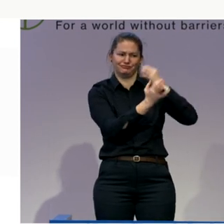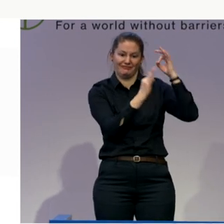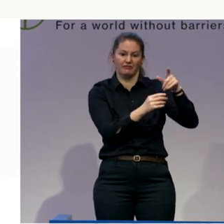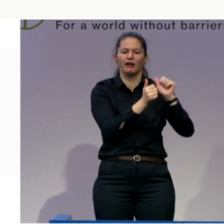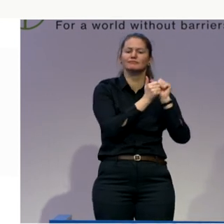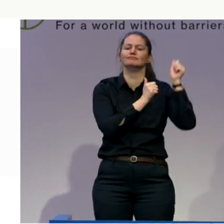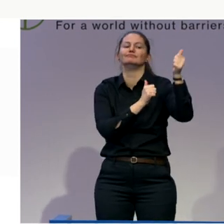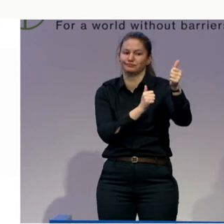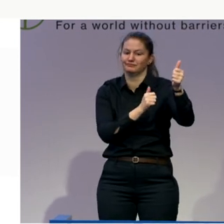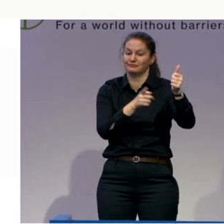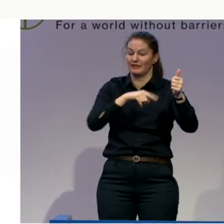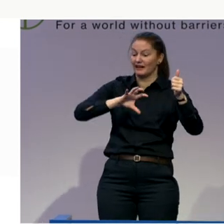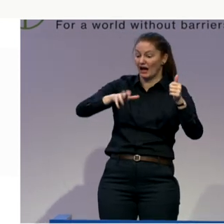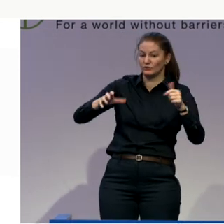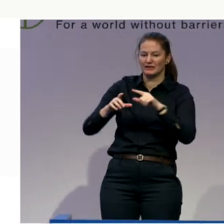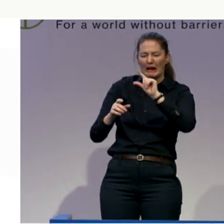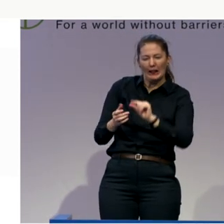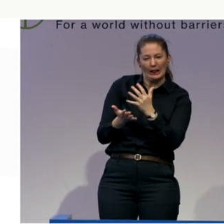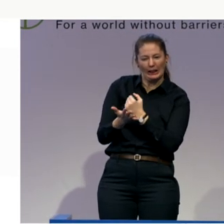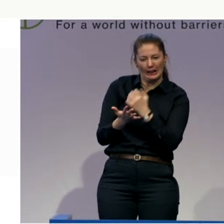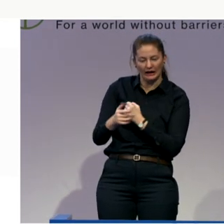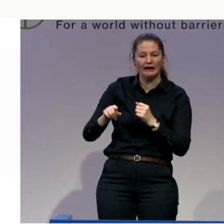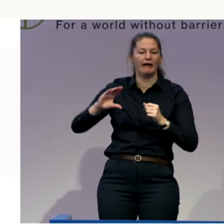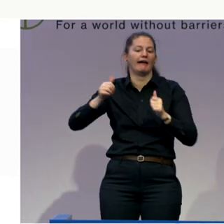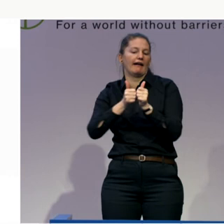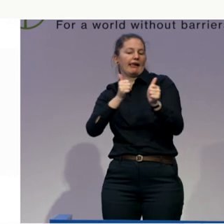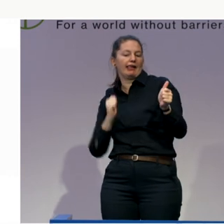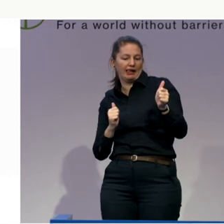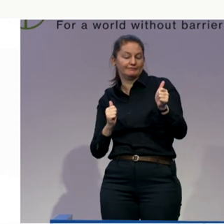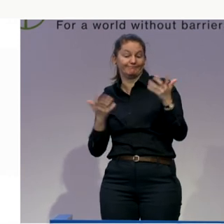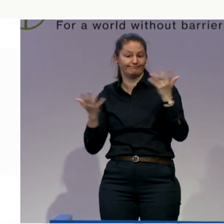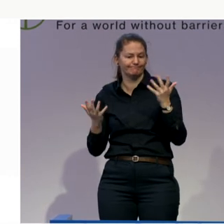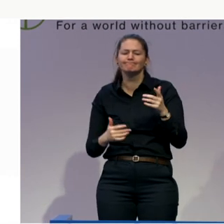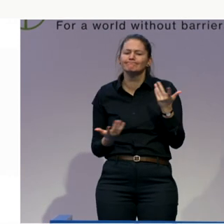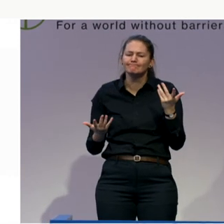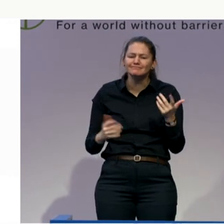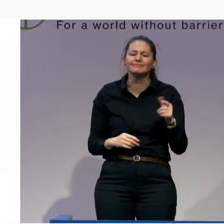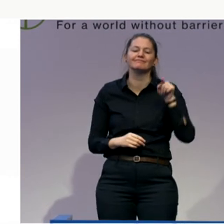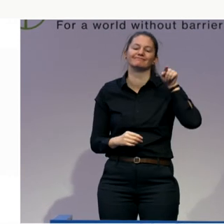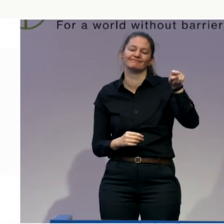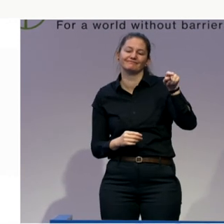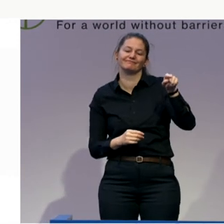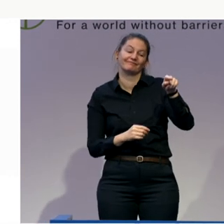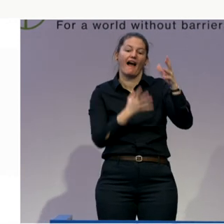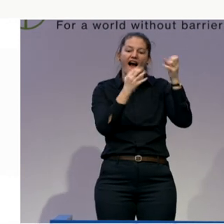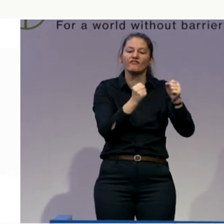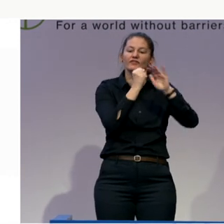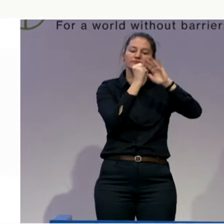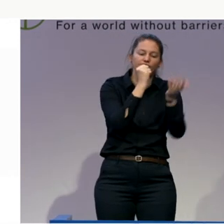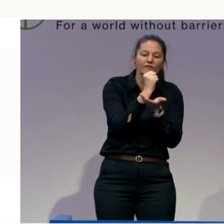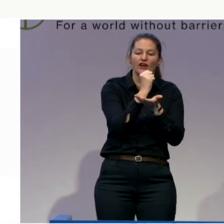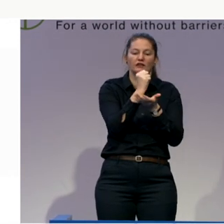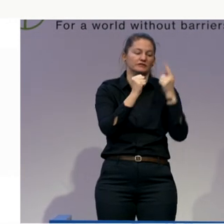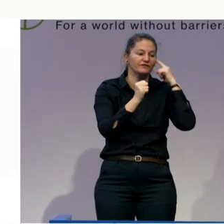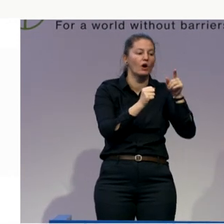employ workers to support them. Or in some cases, families have money to support their children with